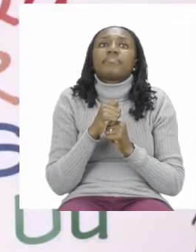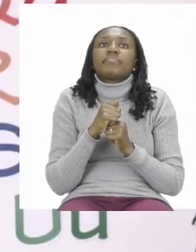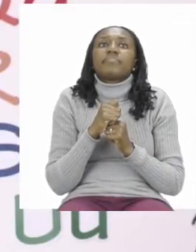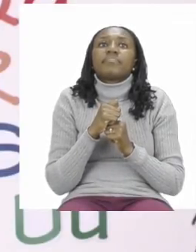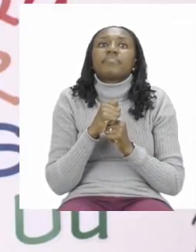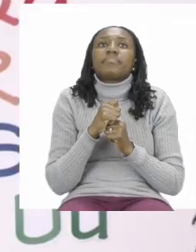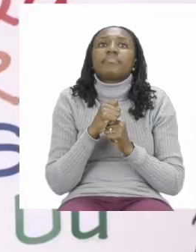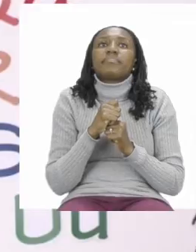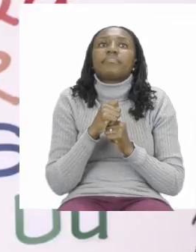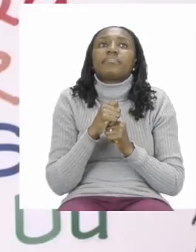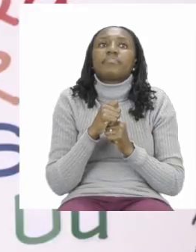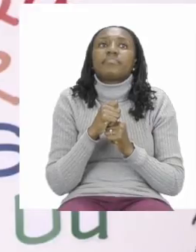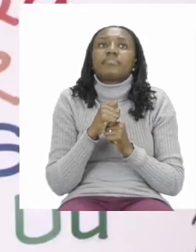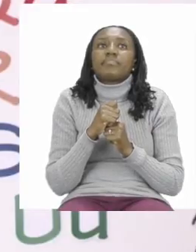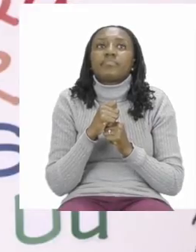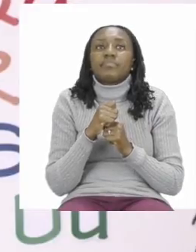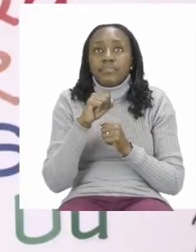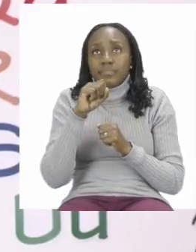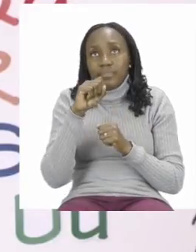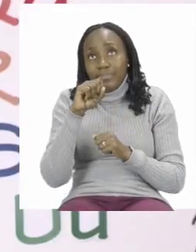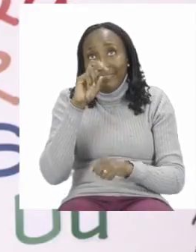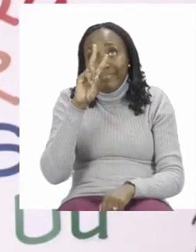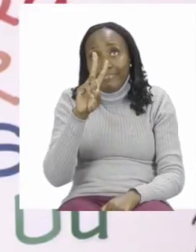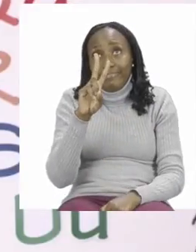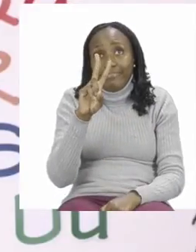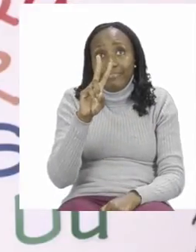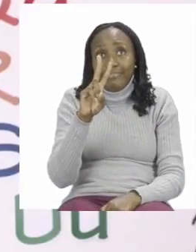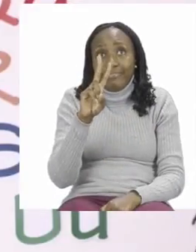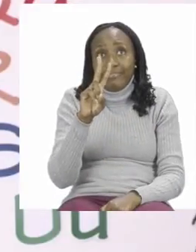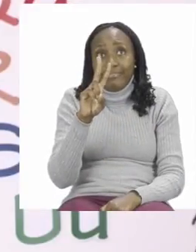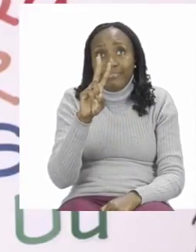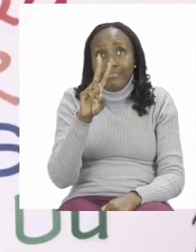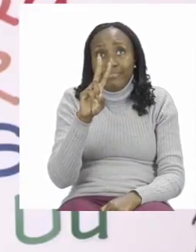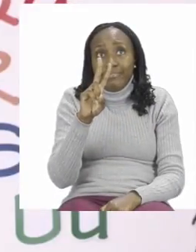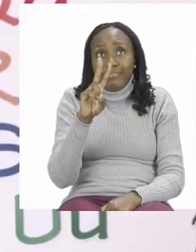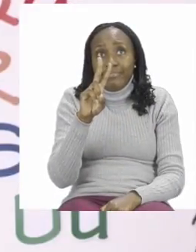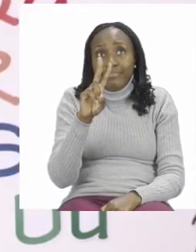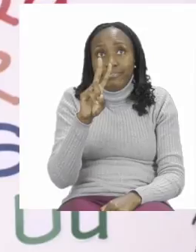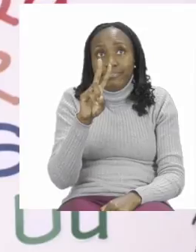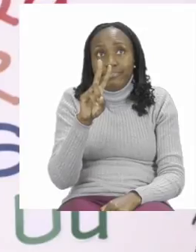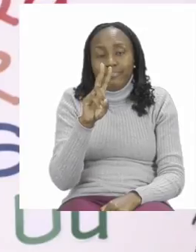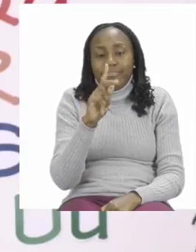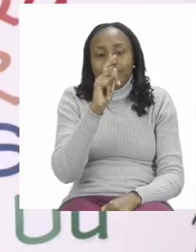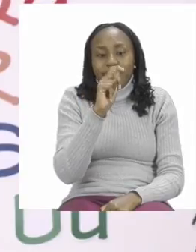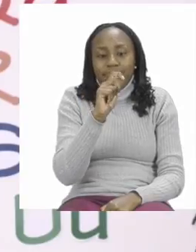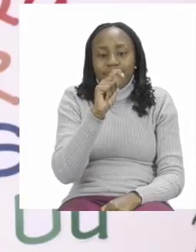the next one that we have is the number two. Two is very easy to remember as well.